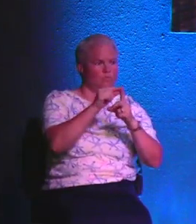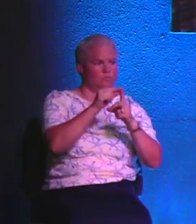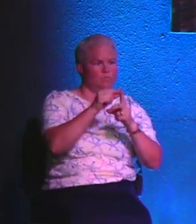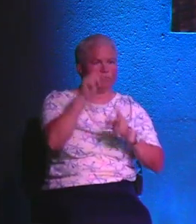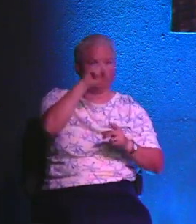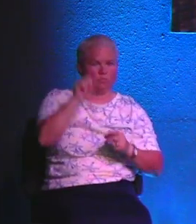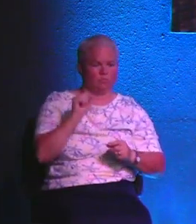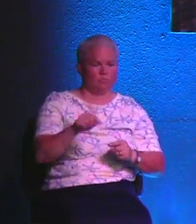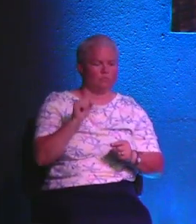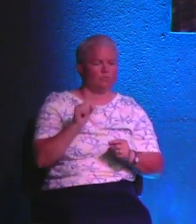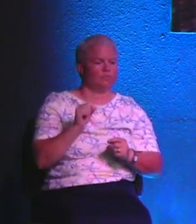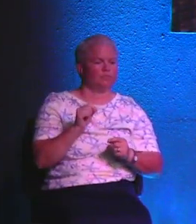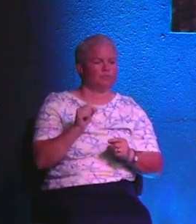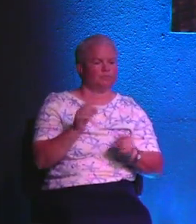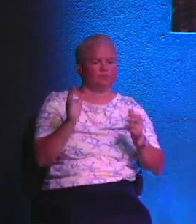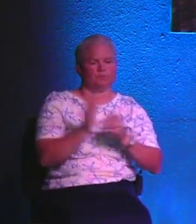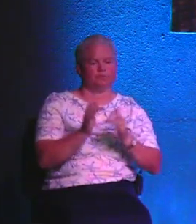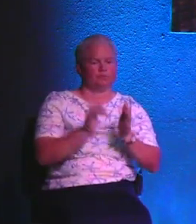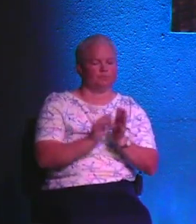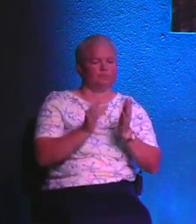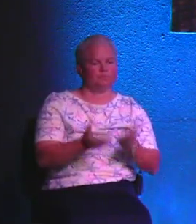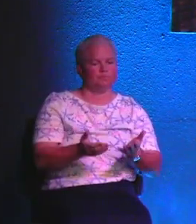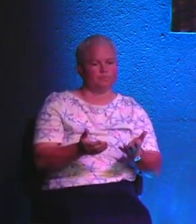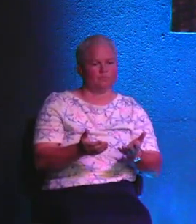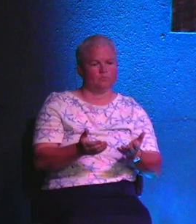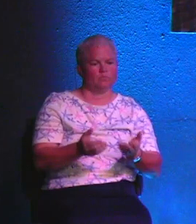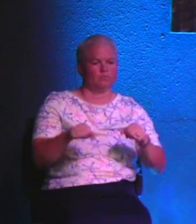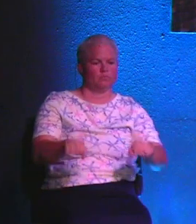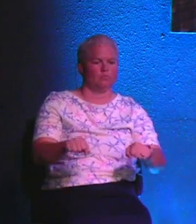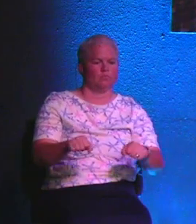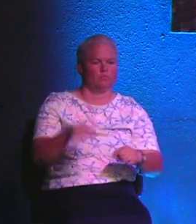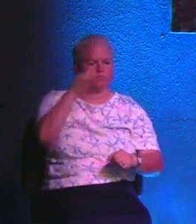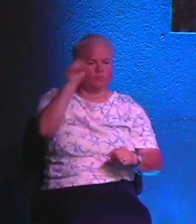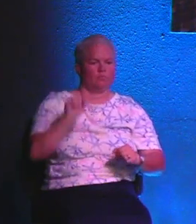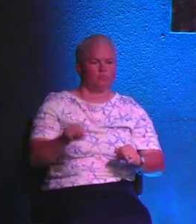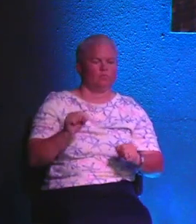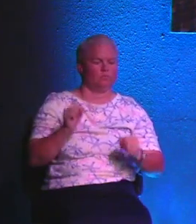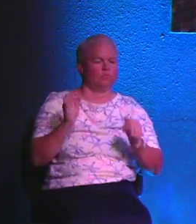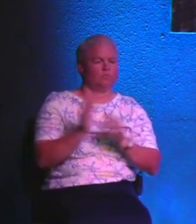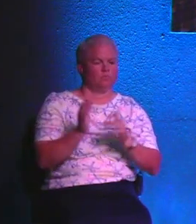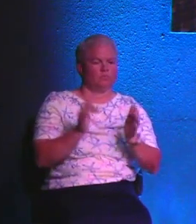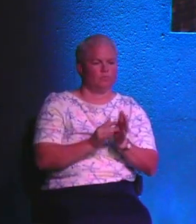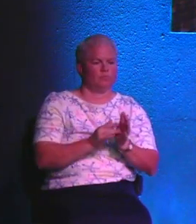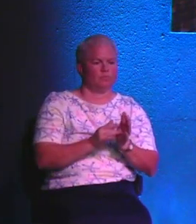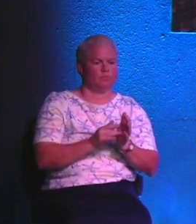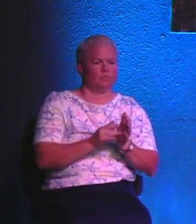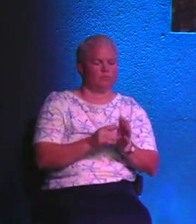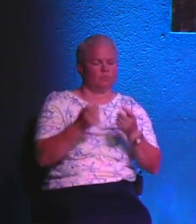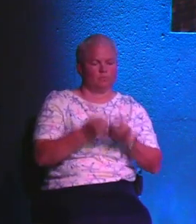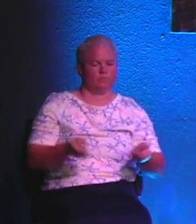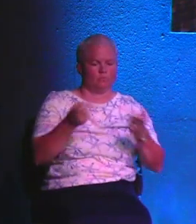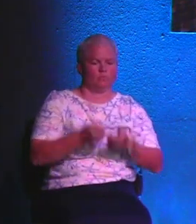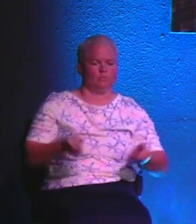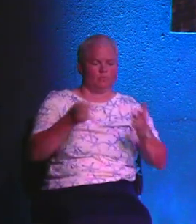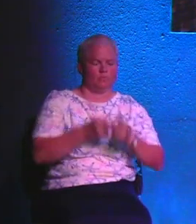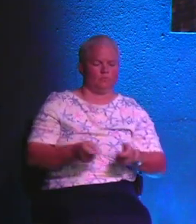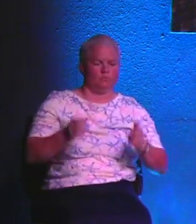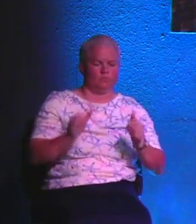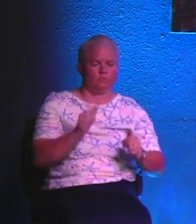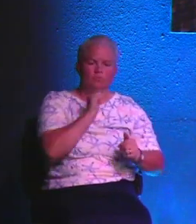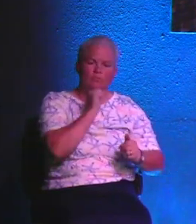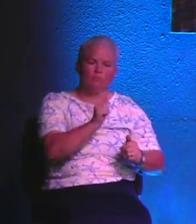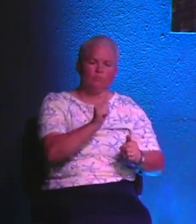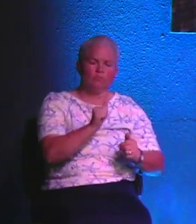is questioned, and therefore the Bible can be questioned, Jesus as the sinless Savior